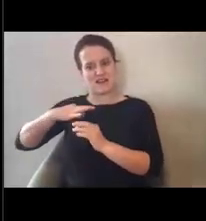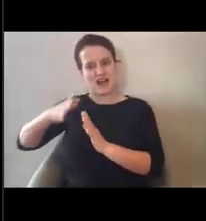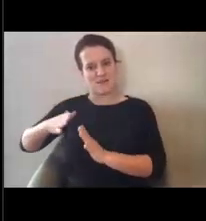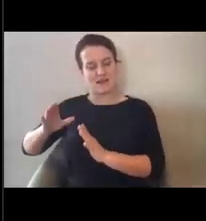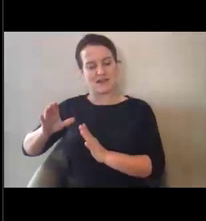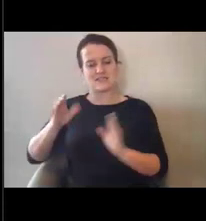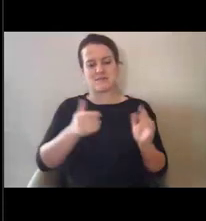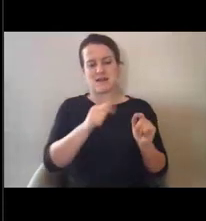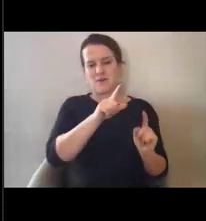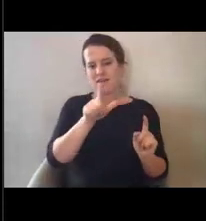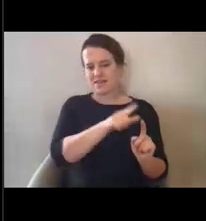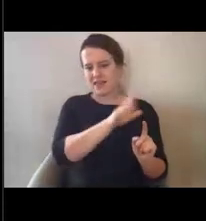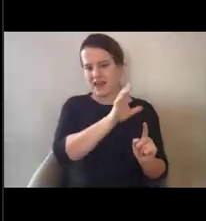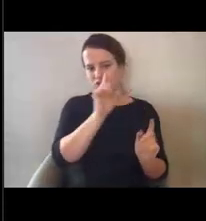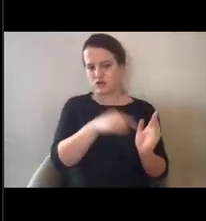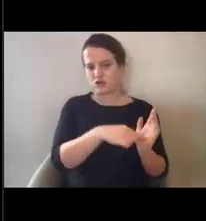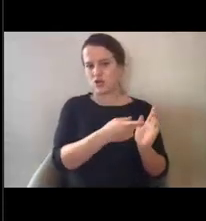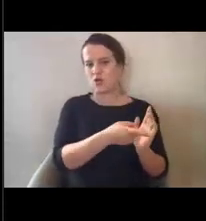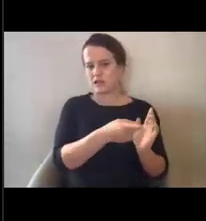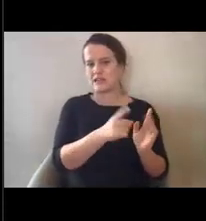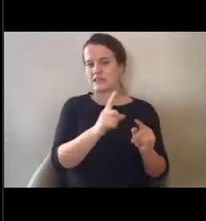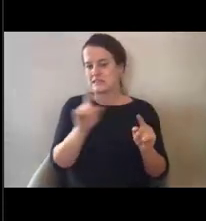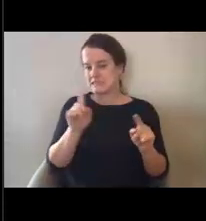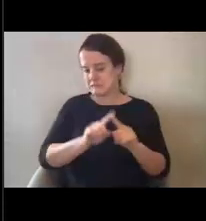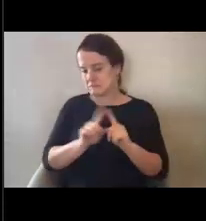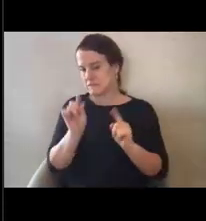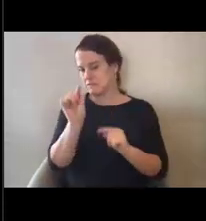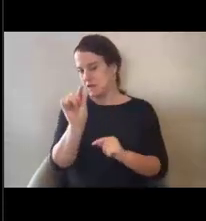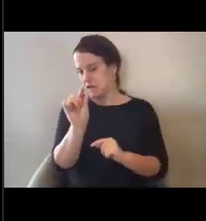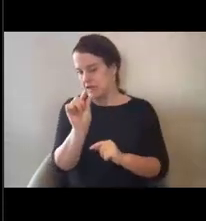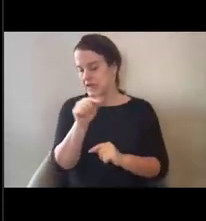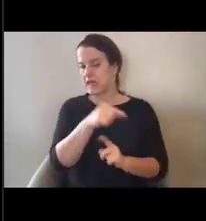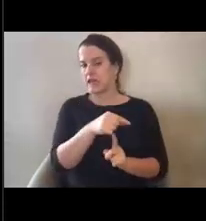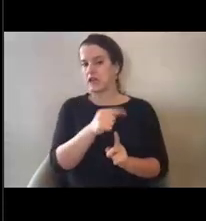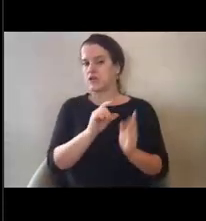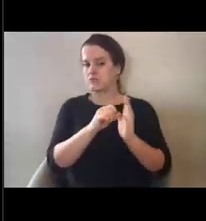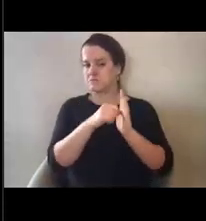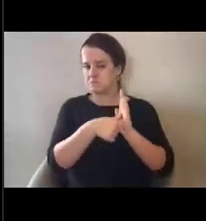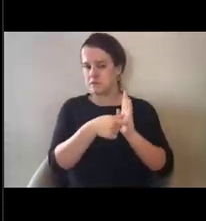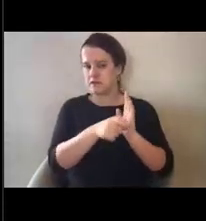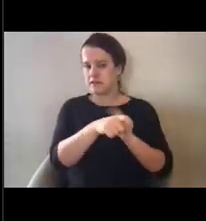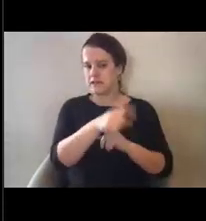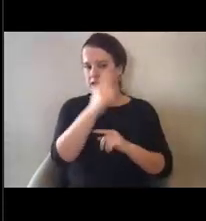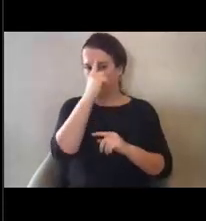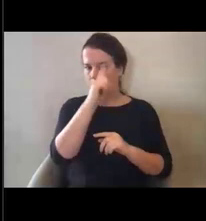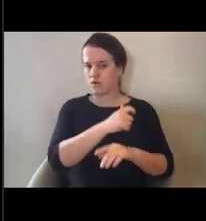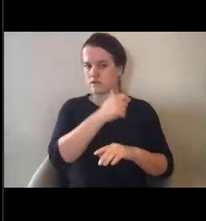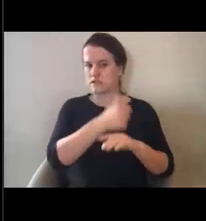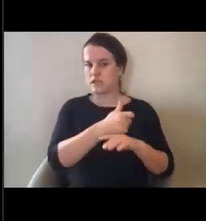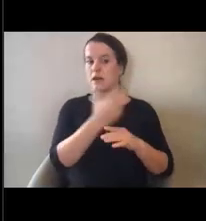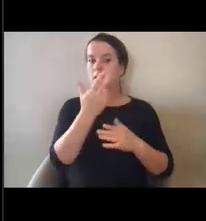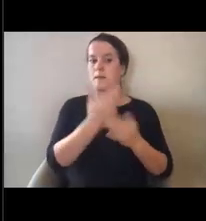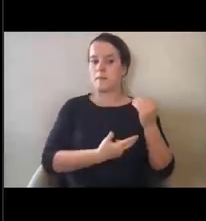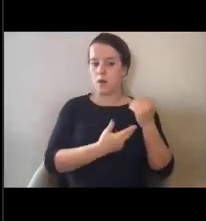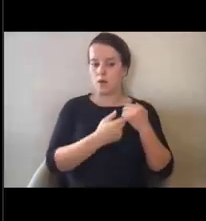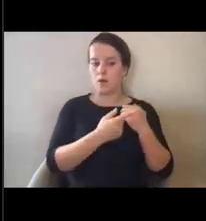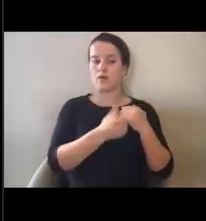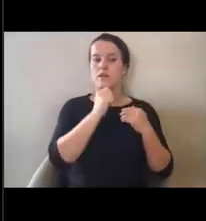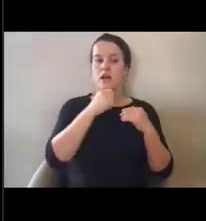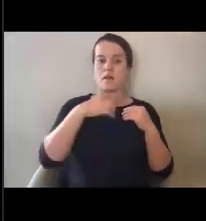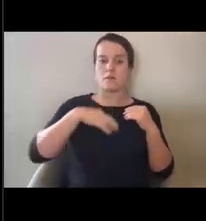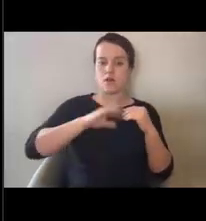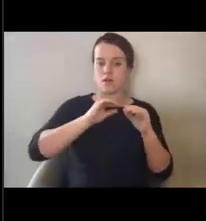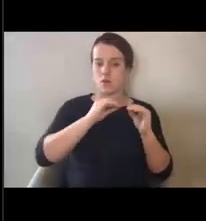on the left, you see a variation of that eligibility pyramid that stresses the need to establish both that the nonprofit